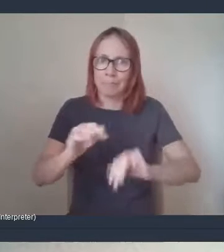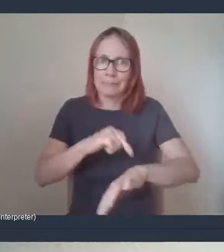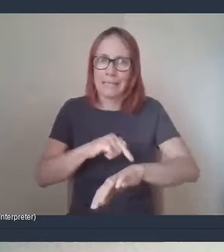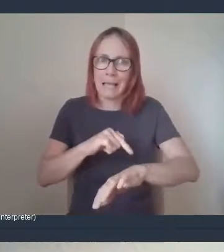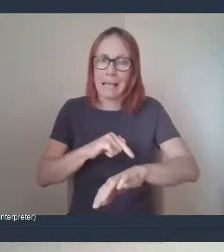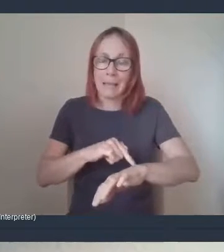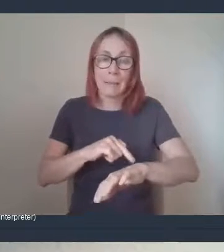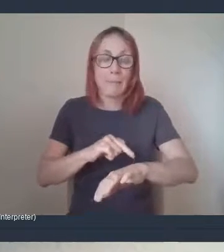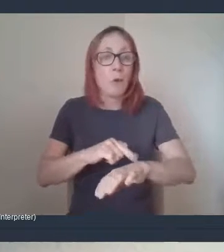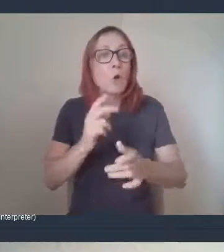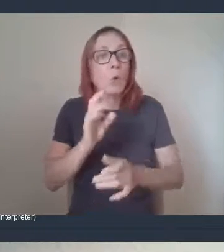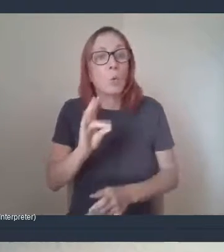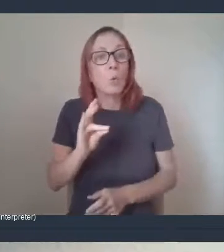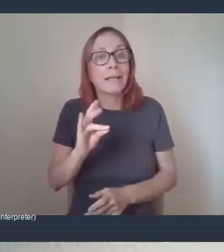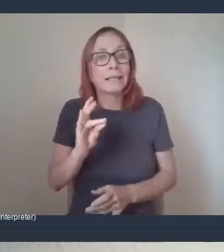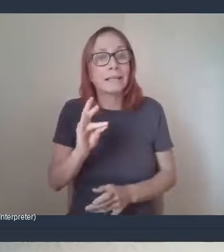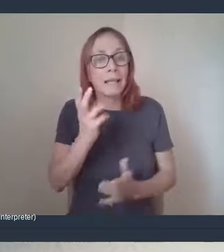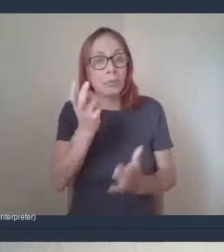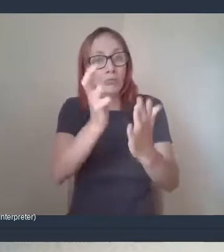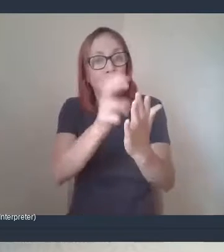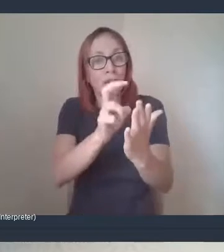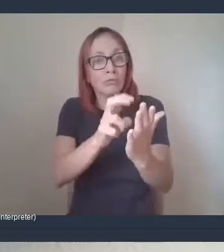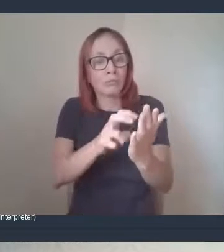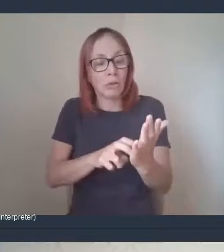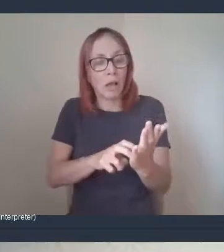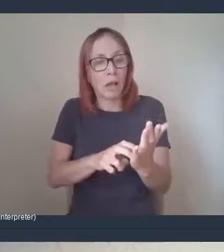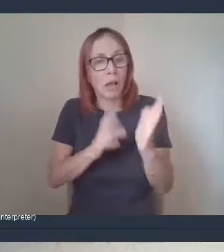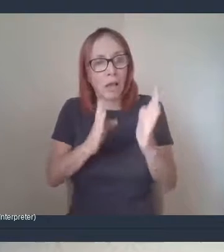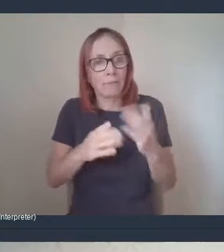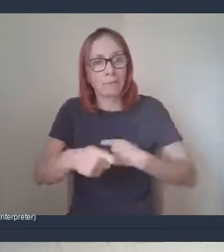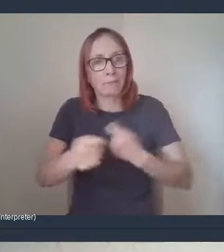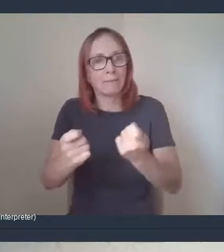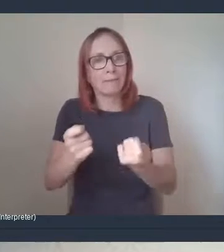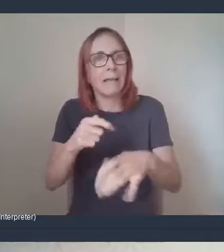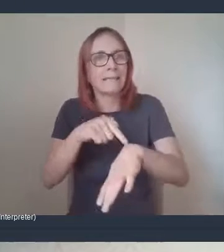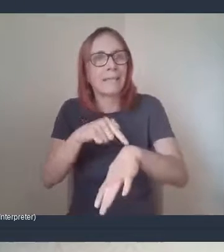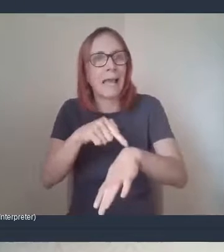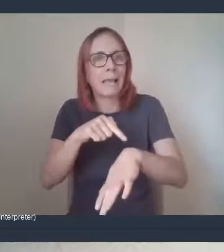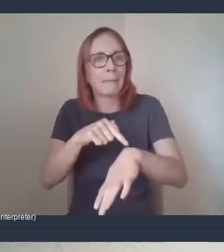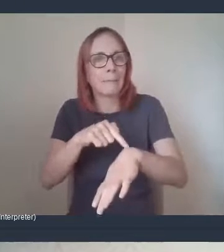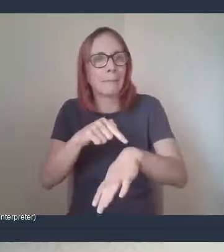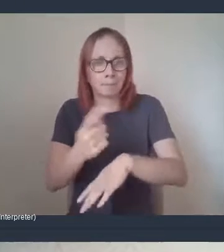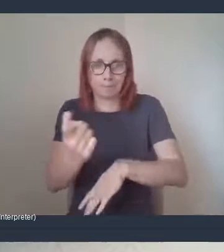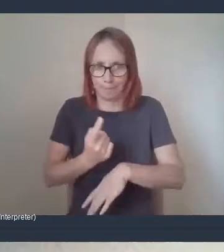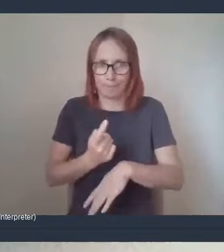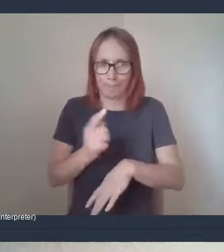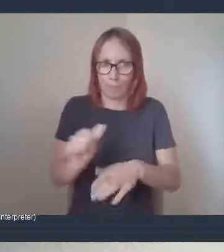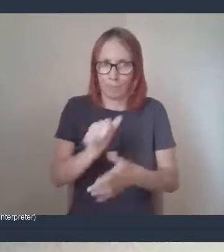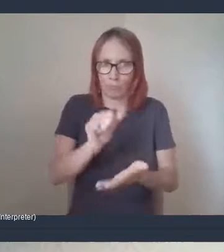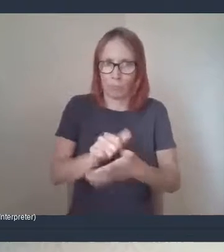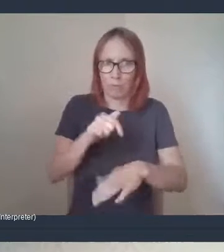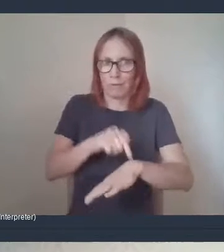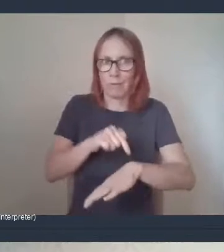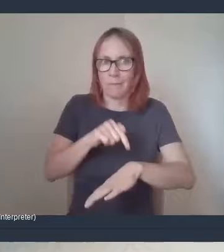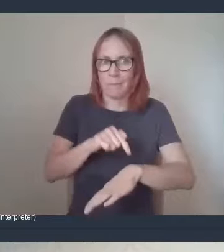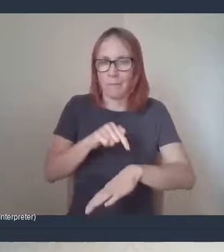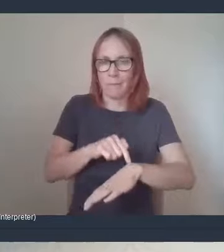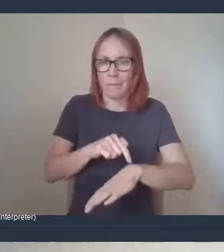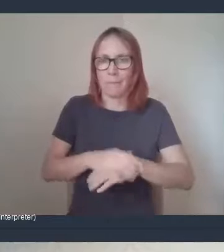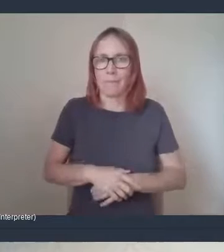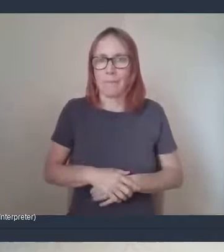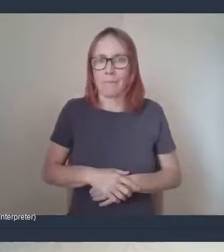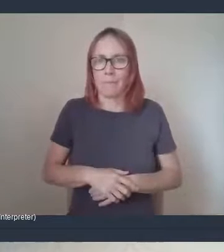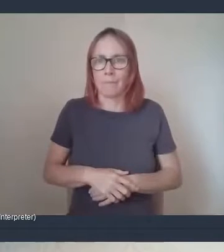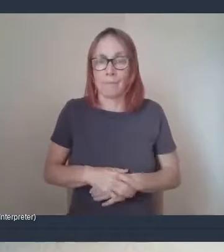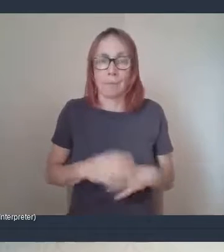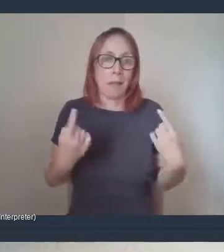slot. And so it's normally 12 within every 15 minutes. And they come up and then it's only the set 12 people